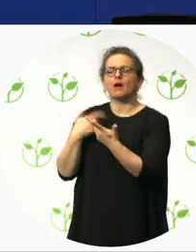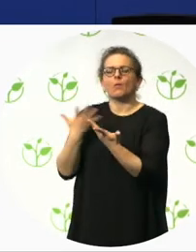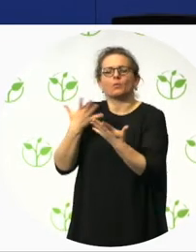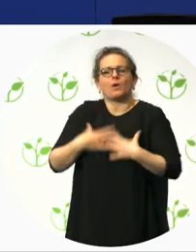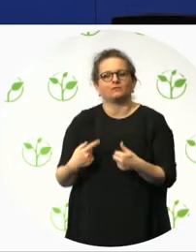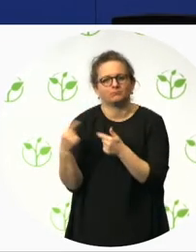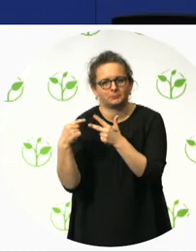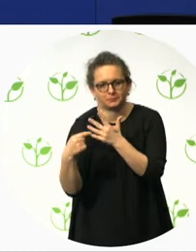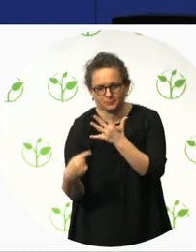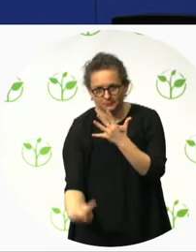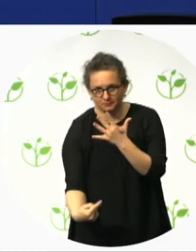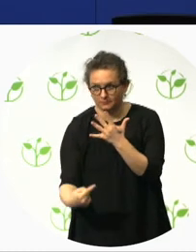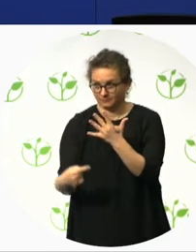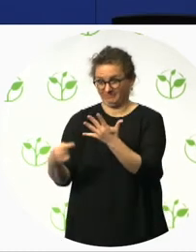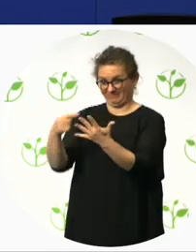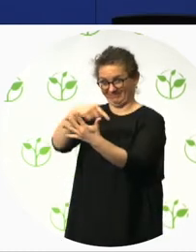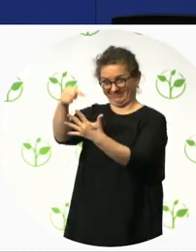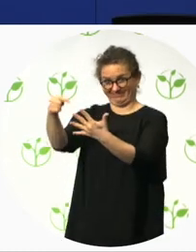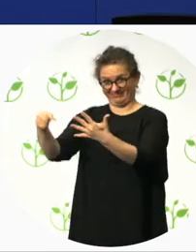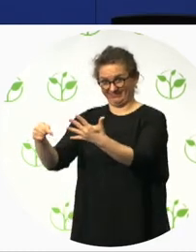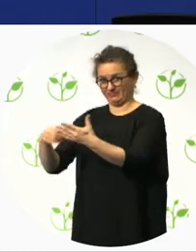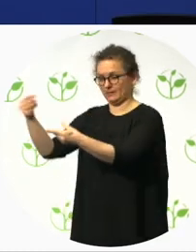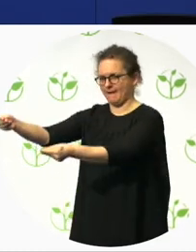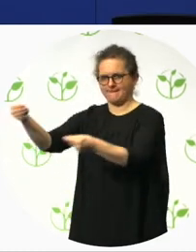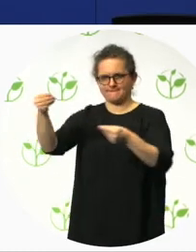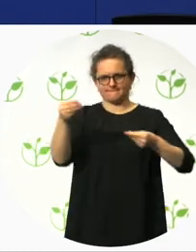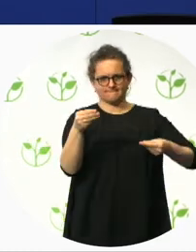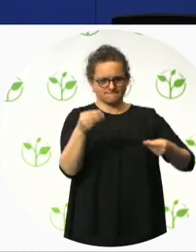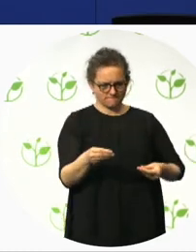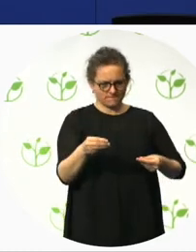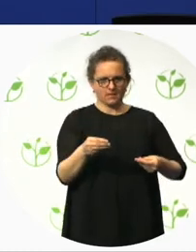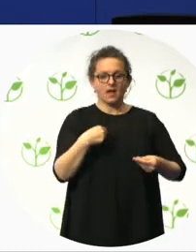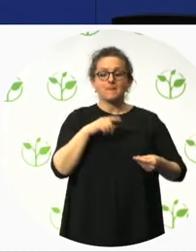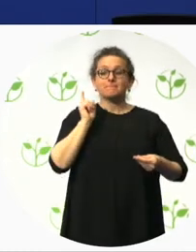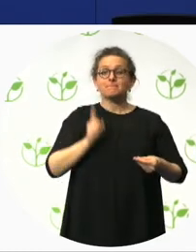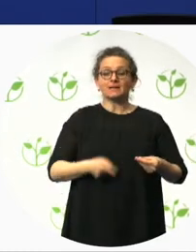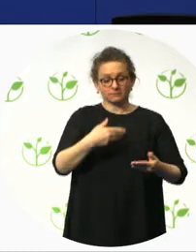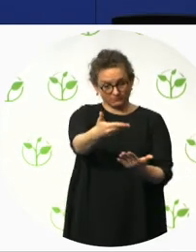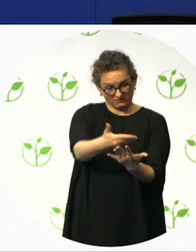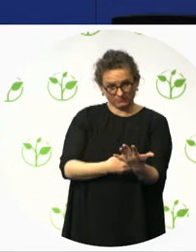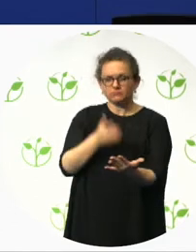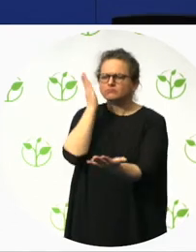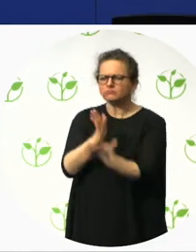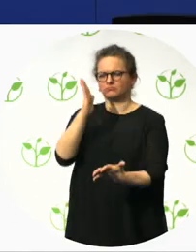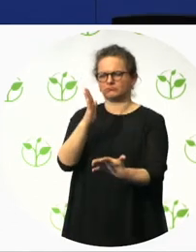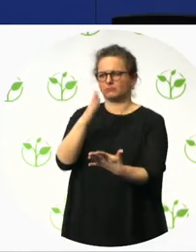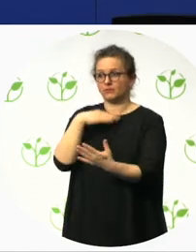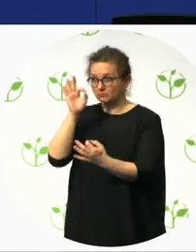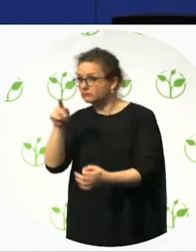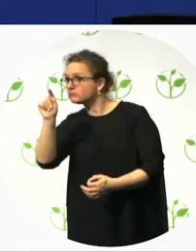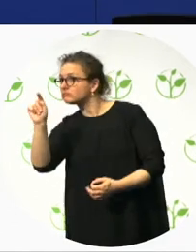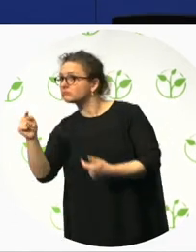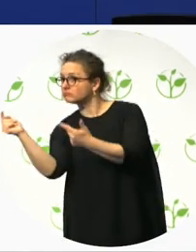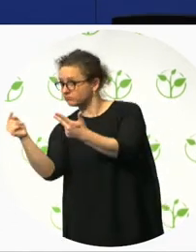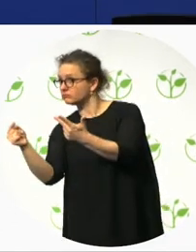record. And how they will, um, deliver and embed inclusive design in that project. And eventually that then gets translated into the contract agreement